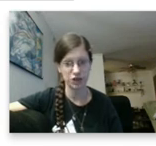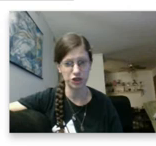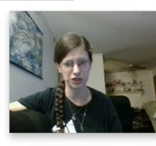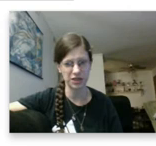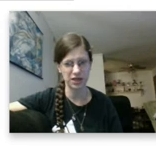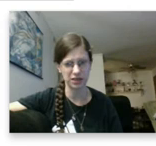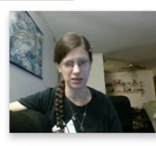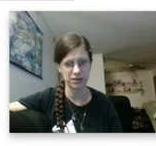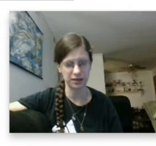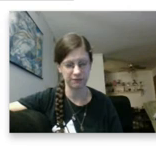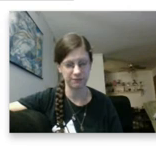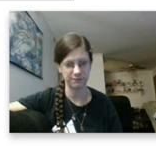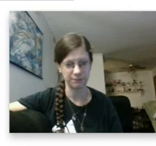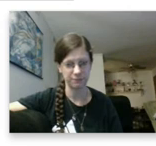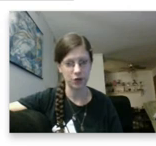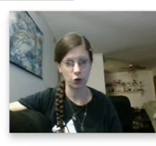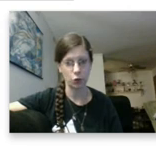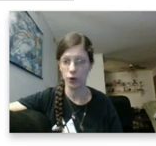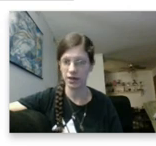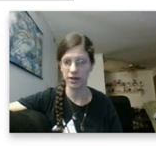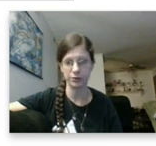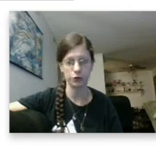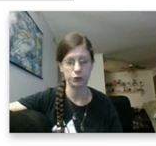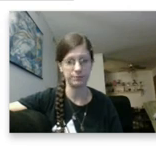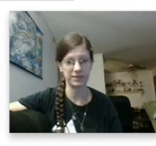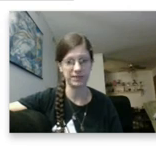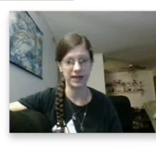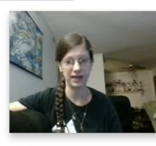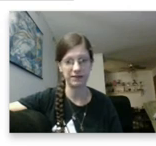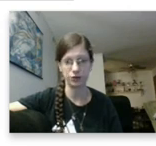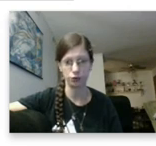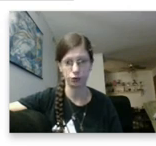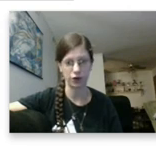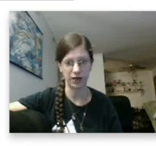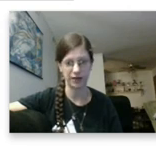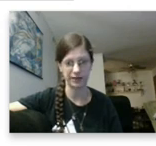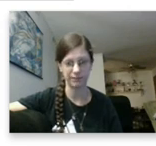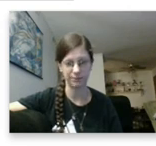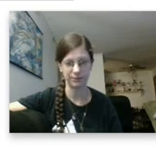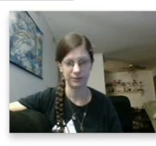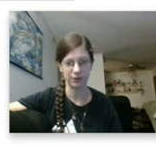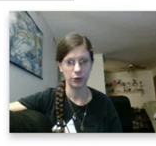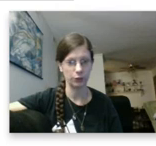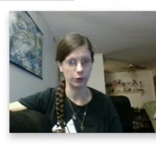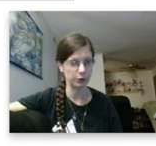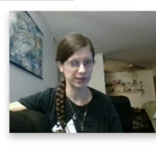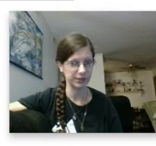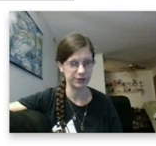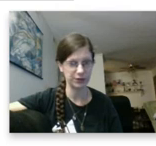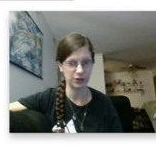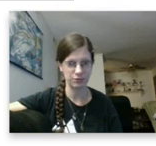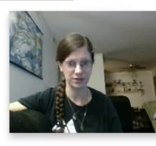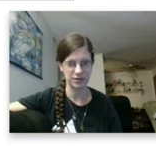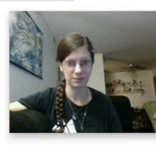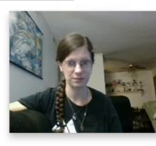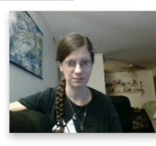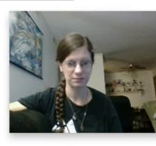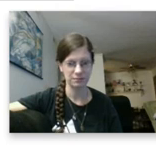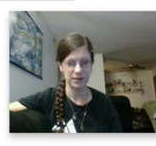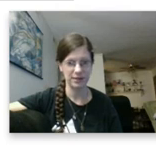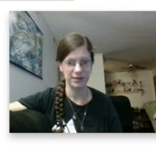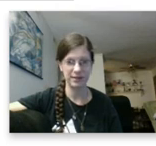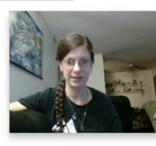that's just not good enough. What other treatments have you tried? What were the results?